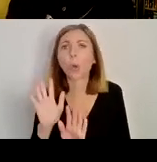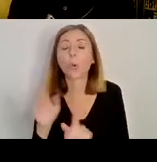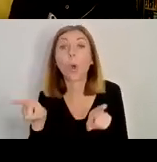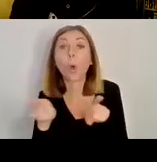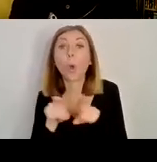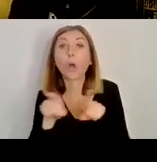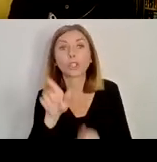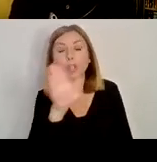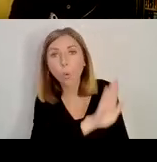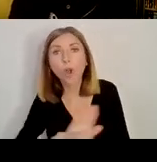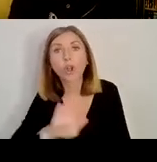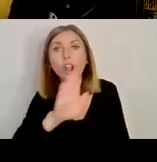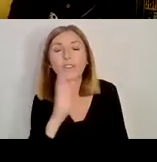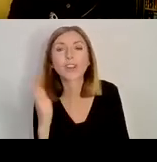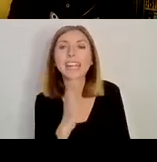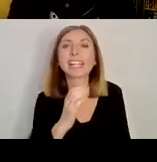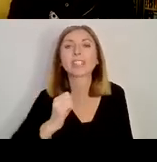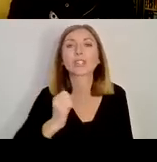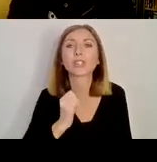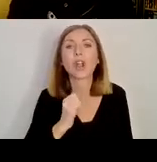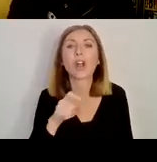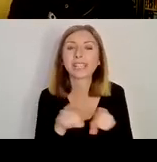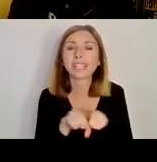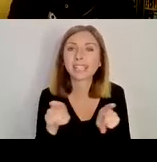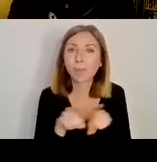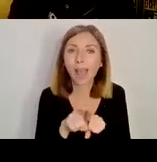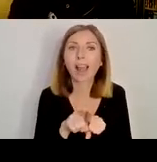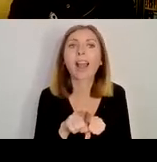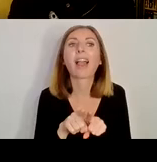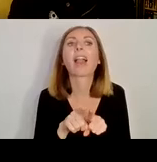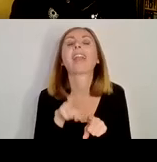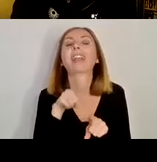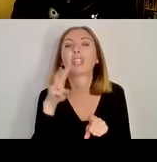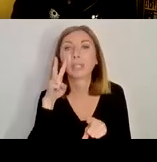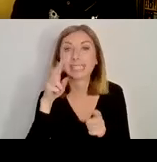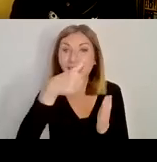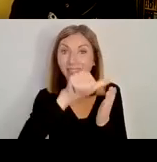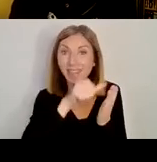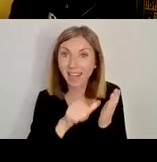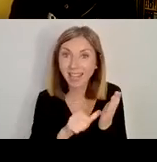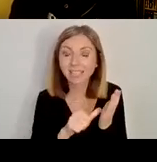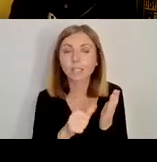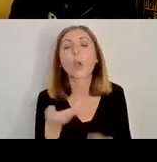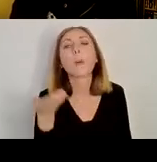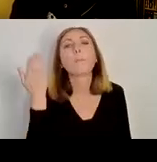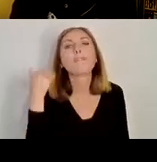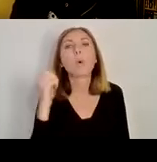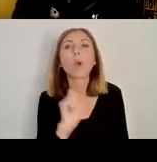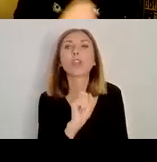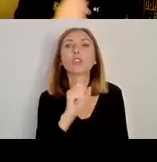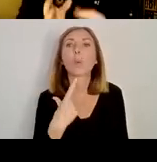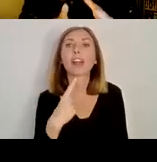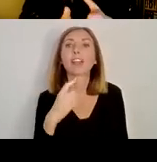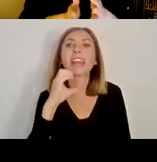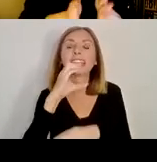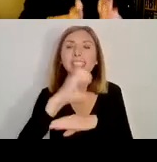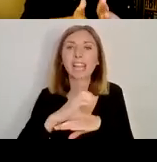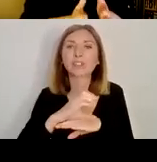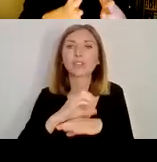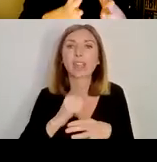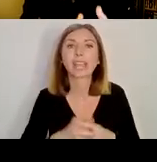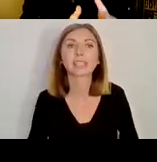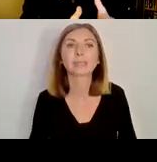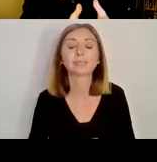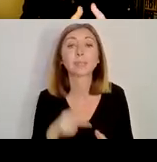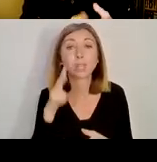that are mentioned in these Irish sources before the 12th century. Now, as you can see, and these would